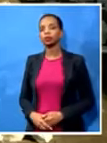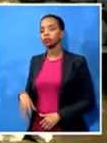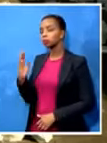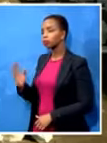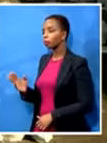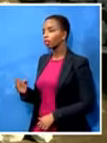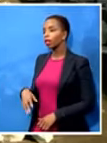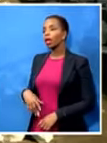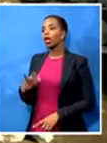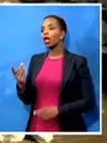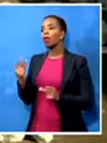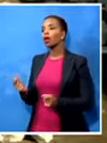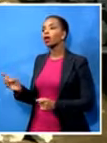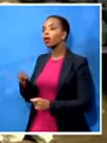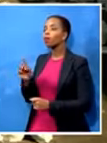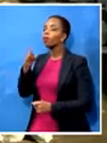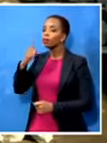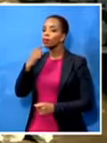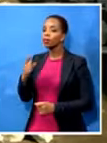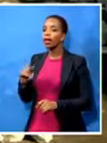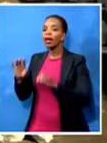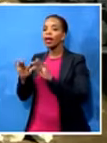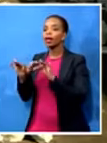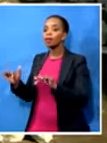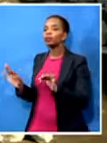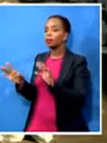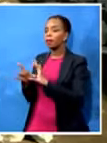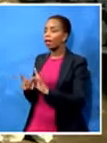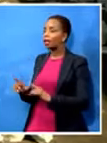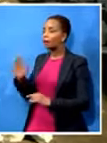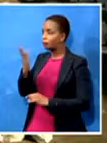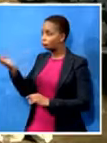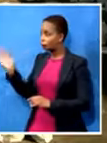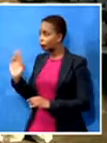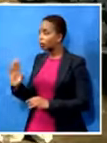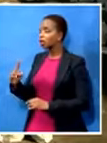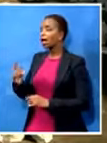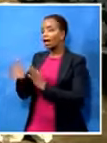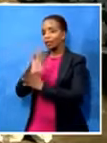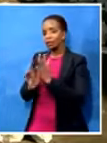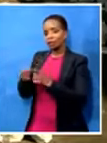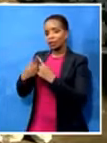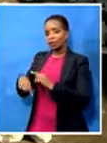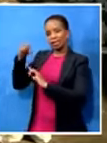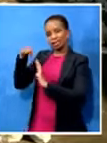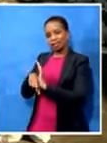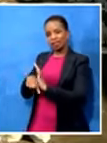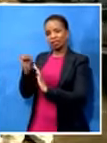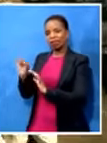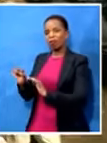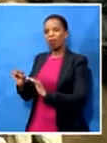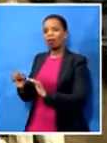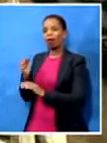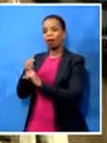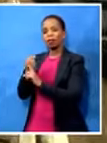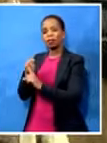viewers at home, just to say that the pick-and-pay Feeding the Nation, just tell us more about it. I know you guys are doing great work. Thank you. We